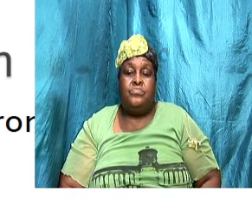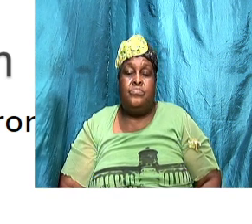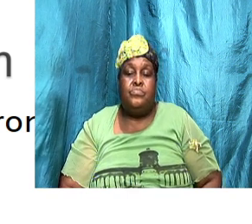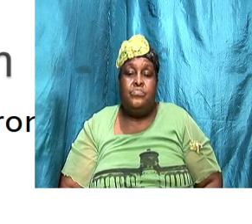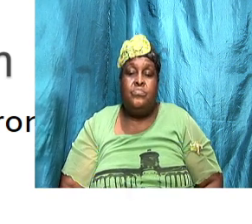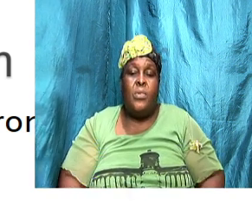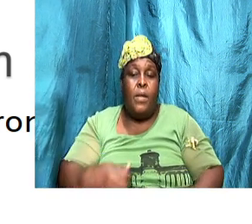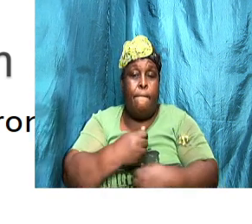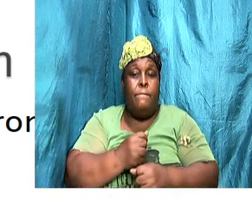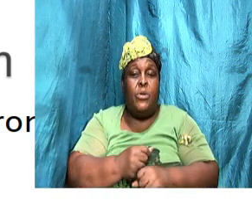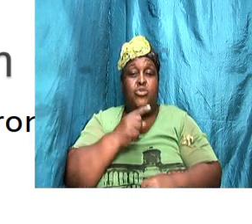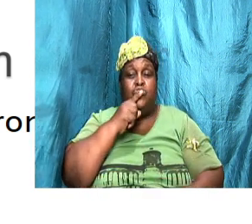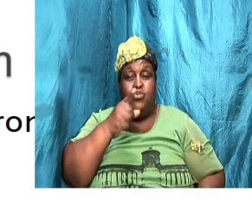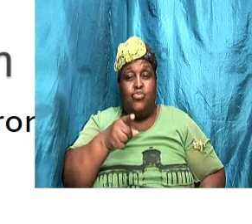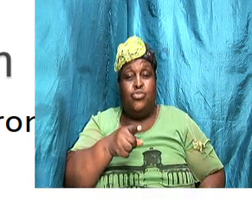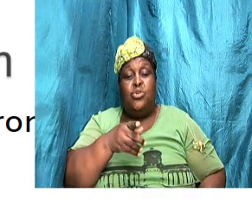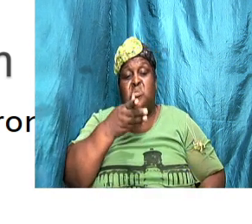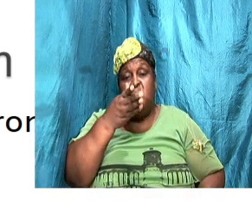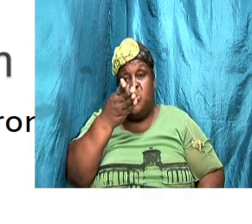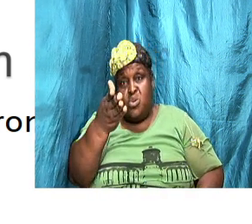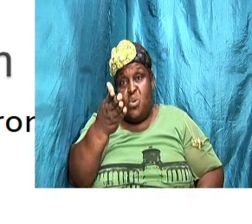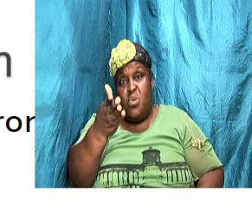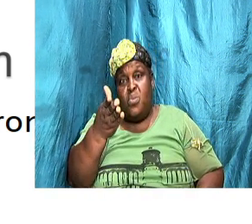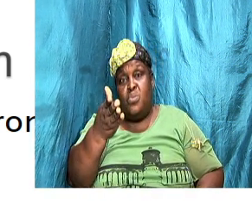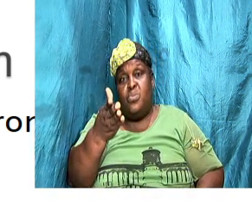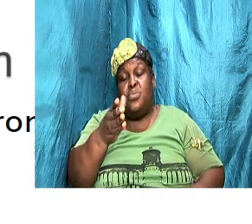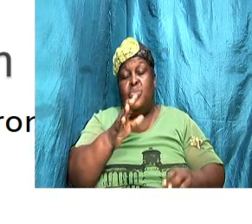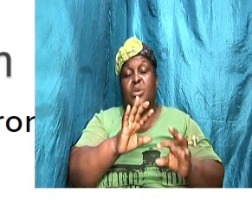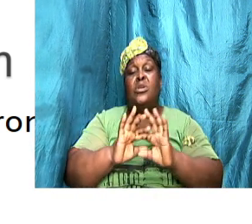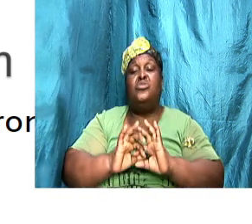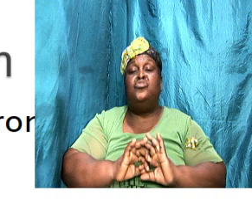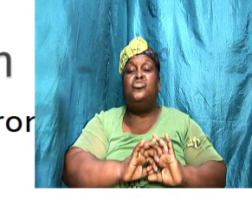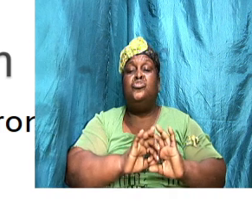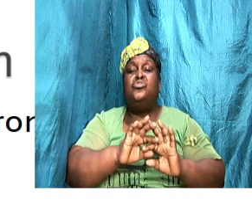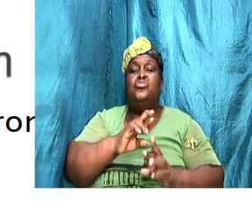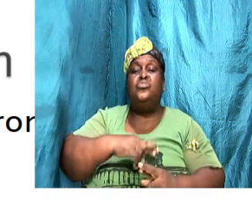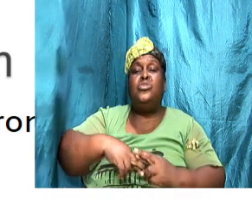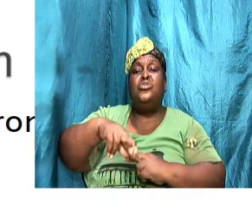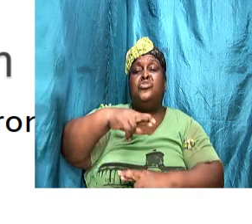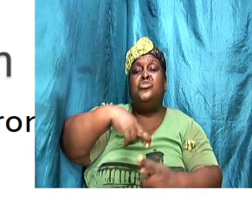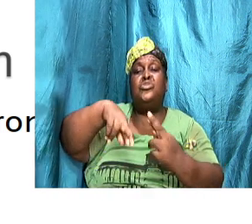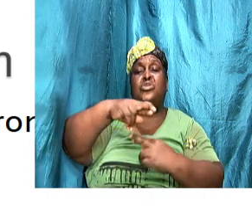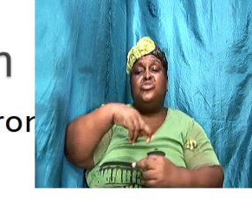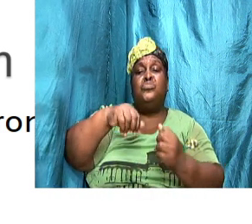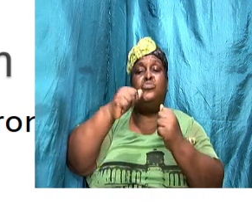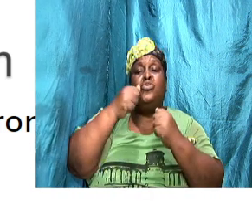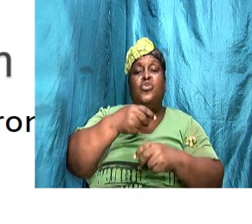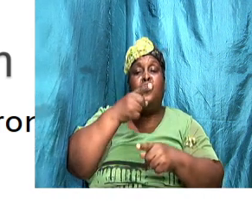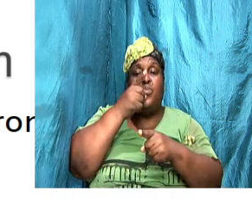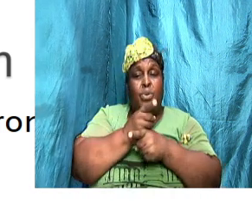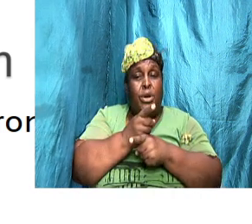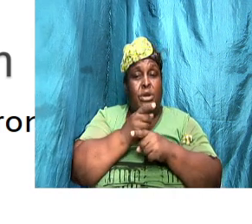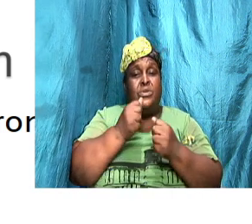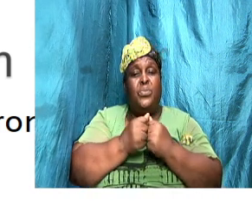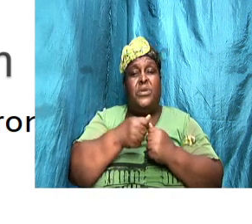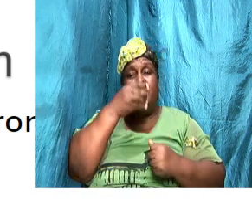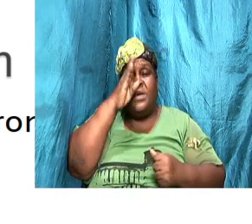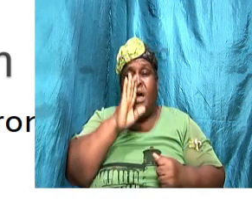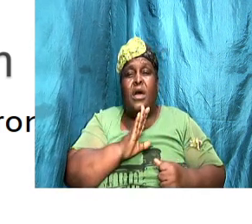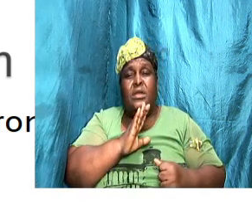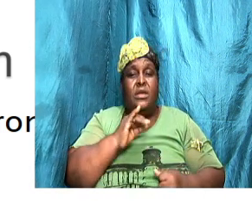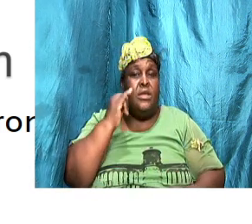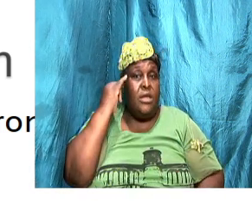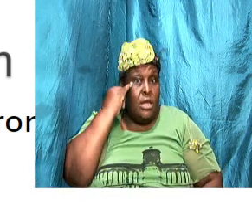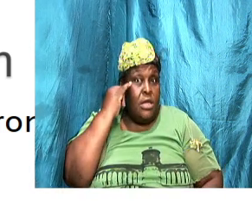make sure that your relationship is right with God if your relationship with God is